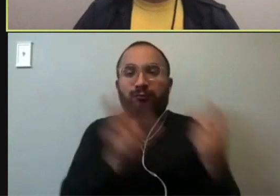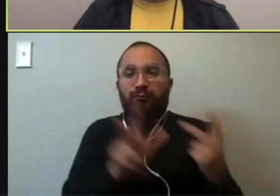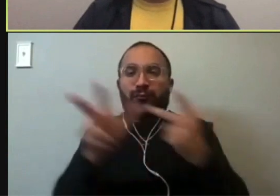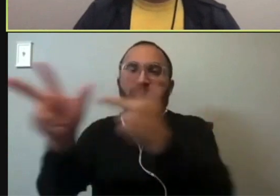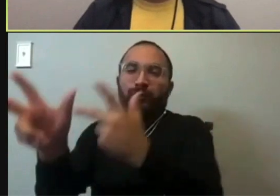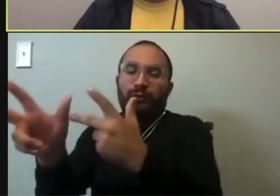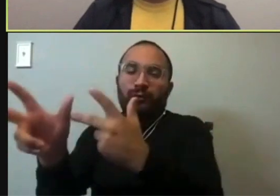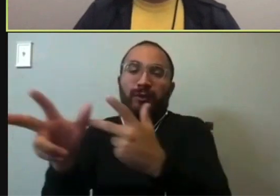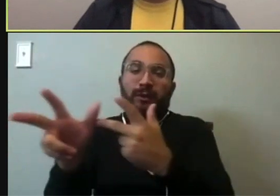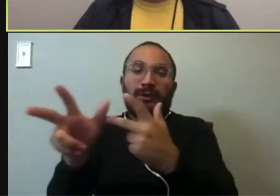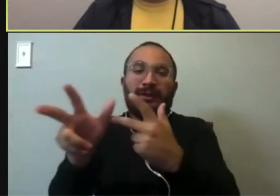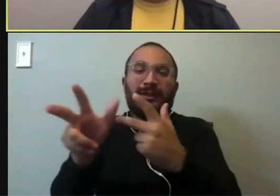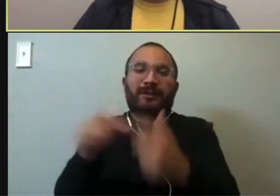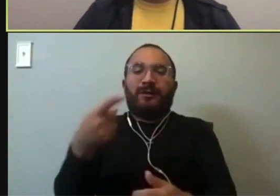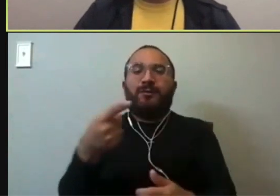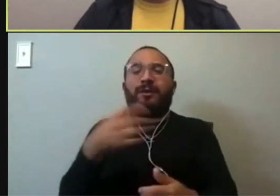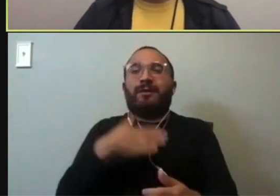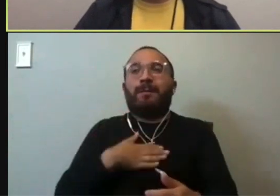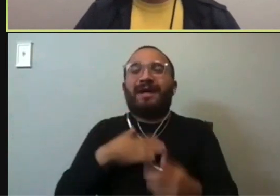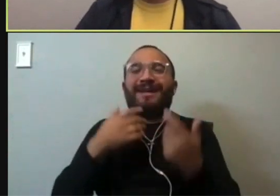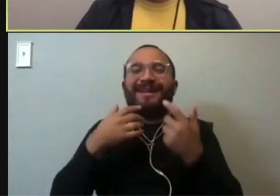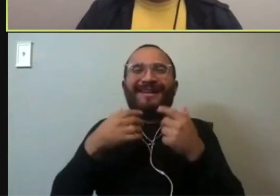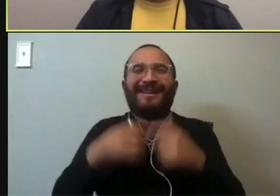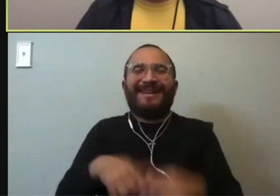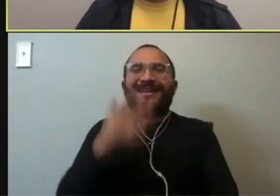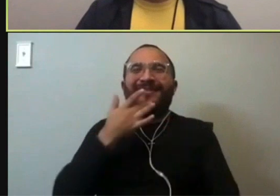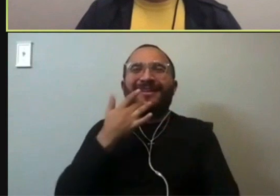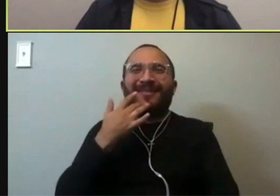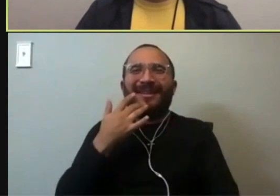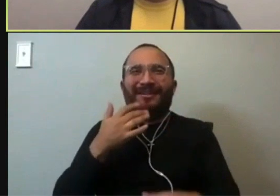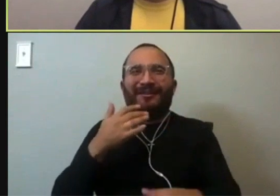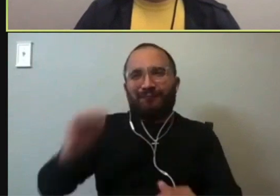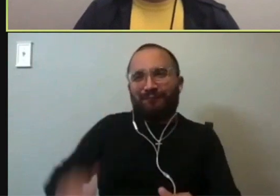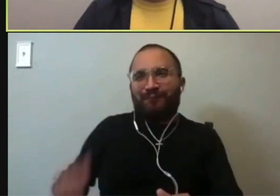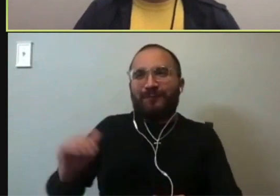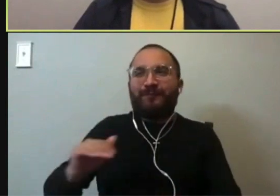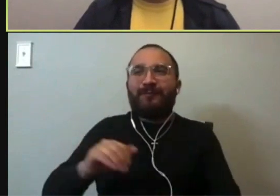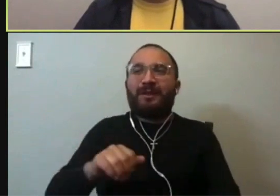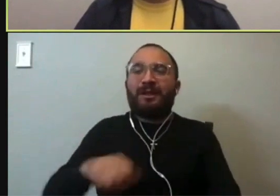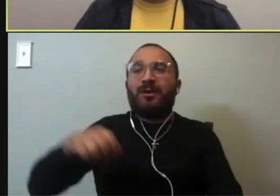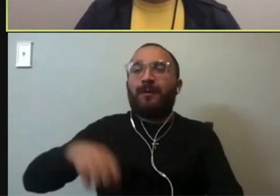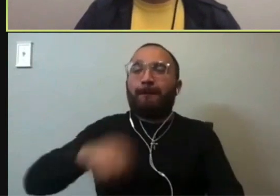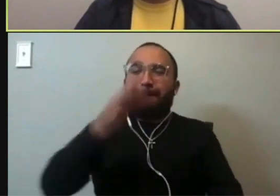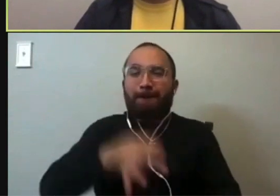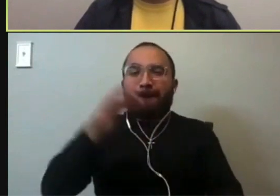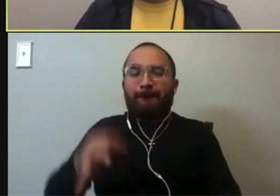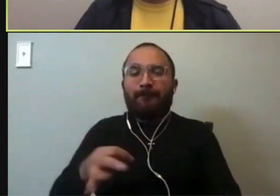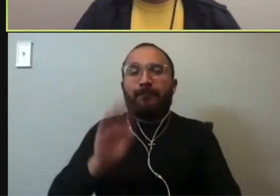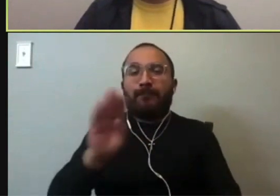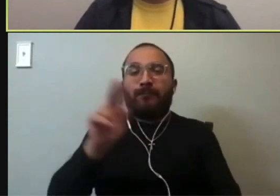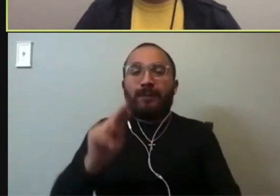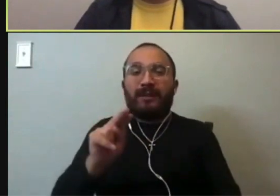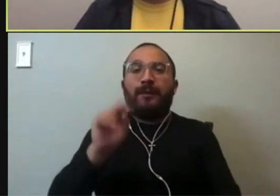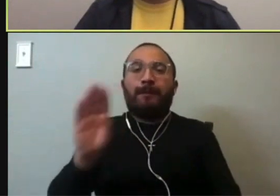concert with one of my favorite childhood rappers, Bun B. So feel free to hop on over to Instagram for that. then I think Charlotte